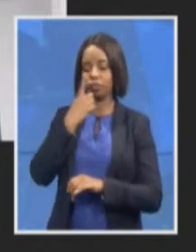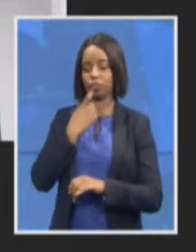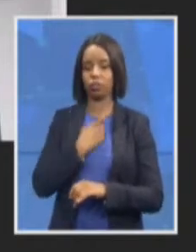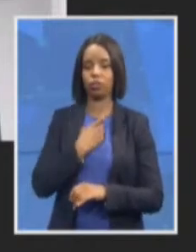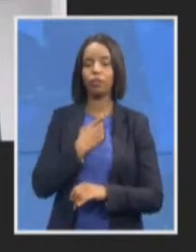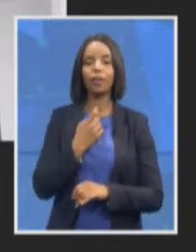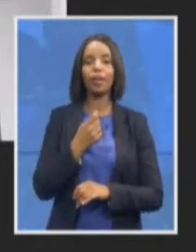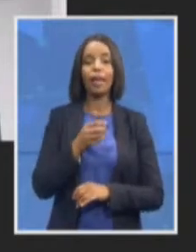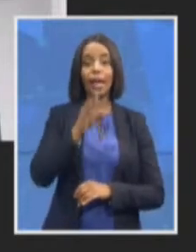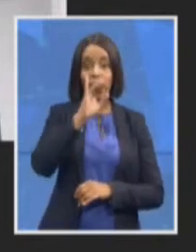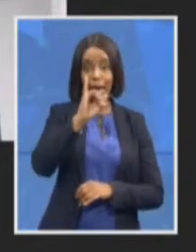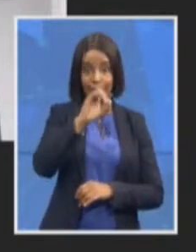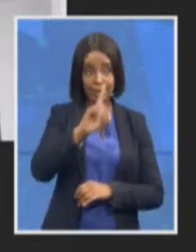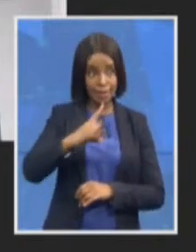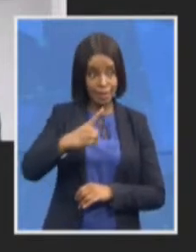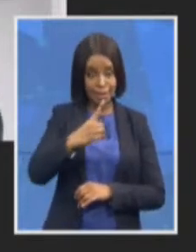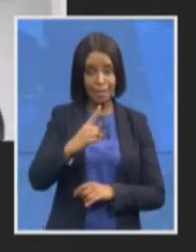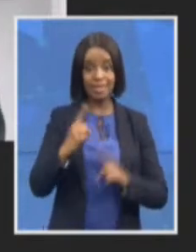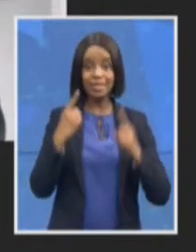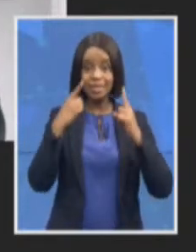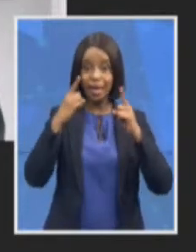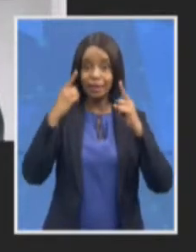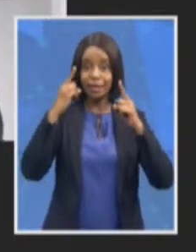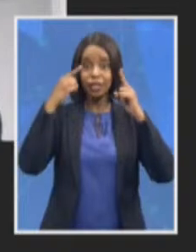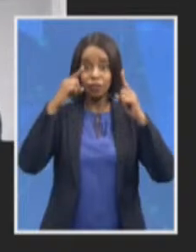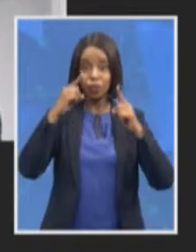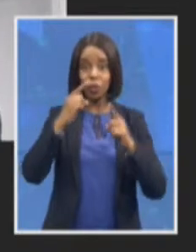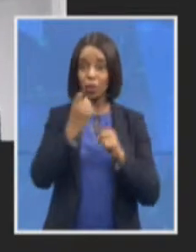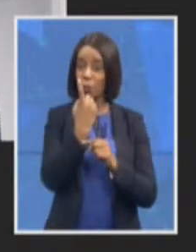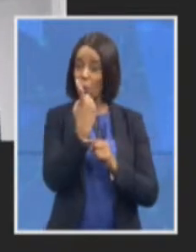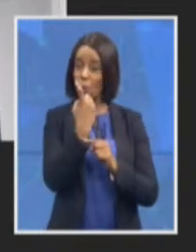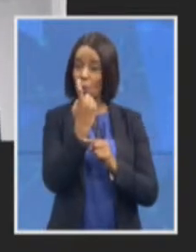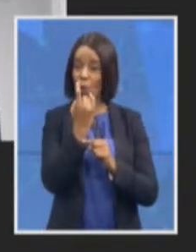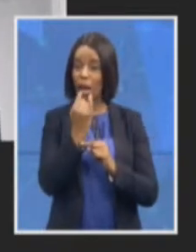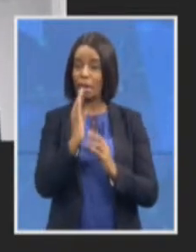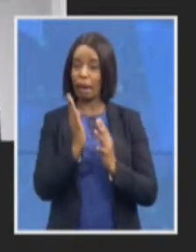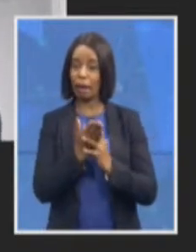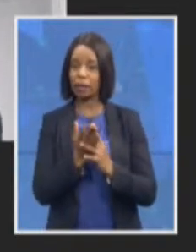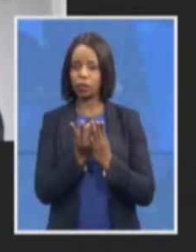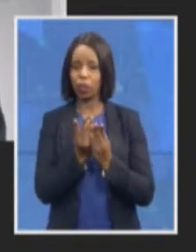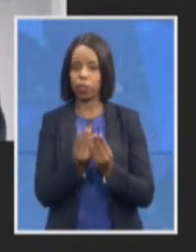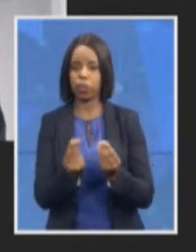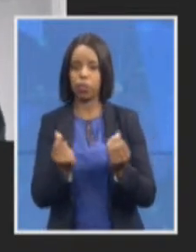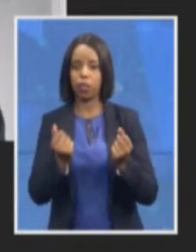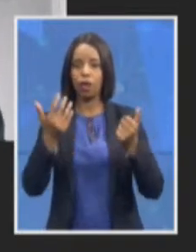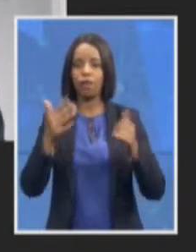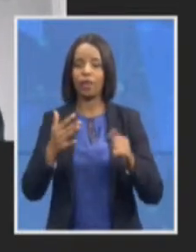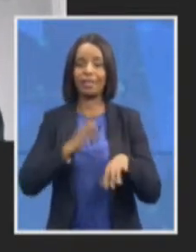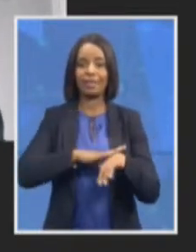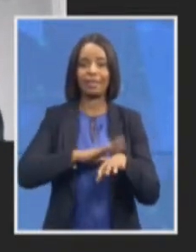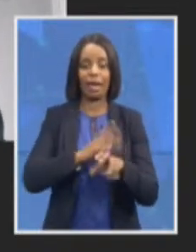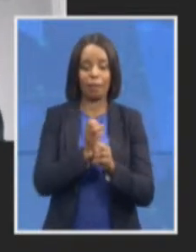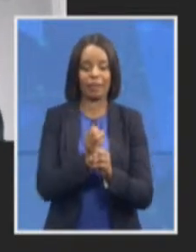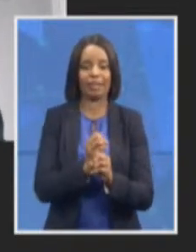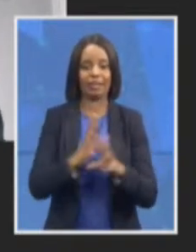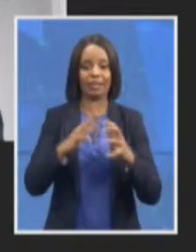was established that is the only other question that relates to the ID then we can move on national director I